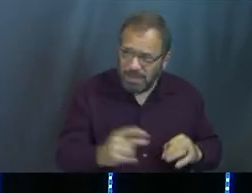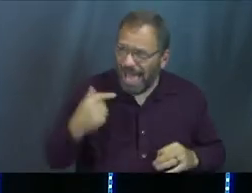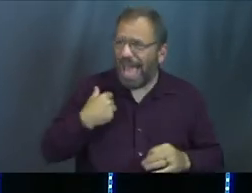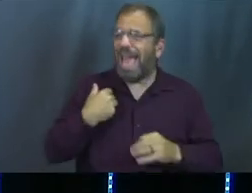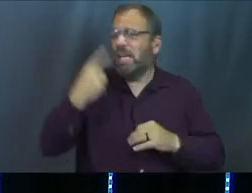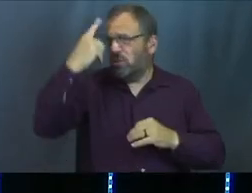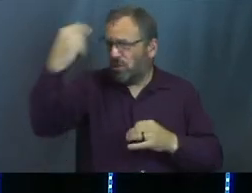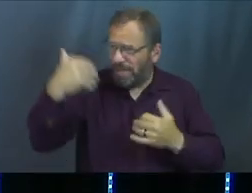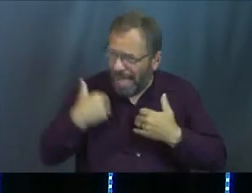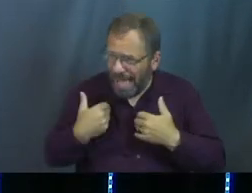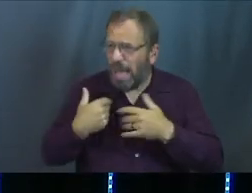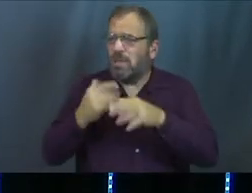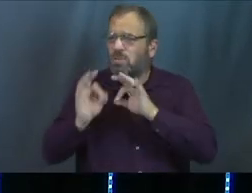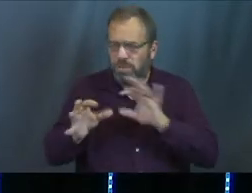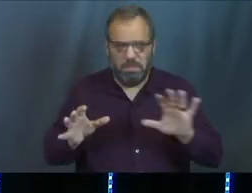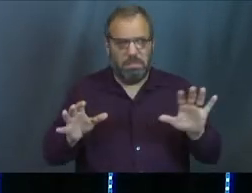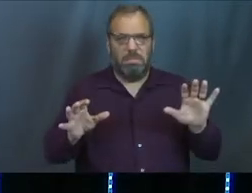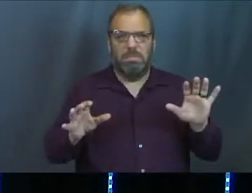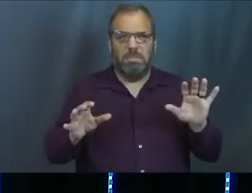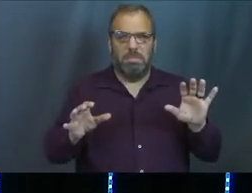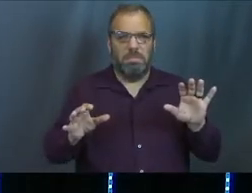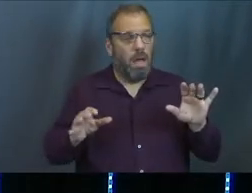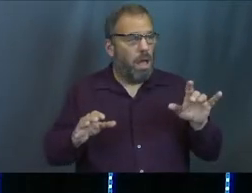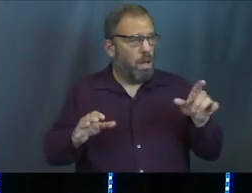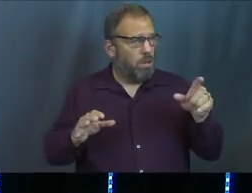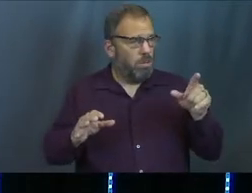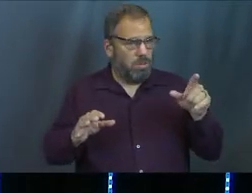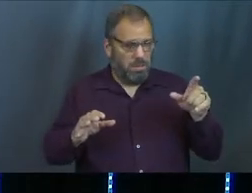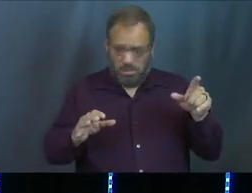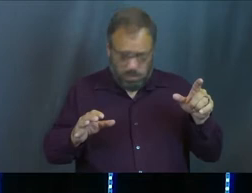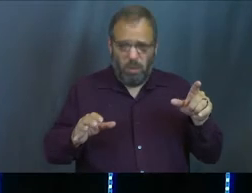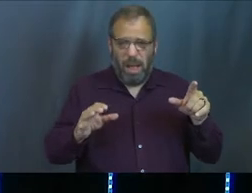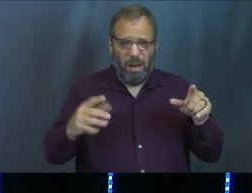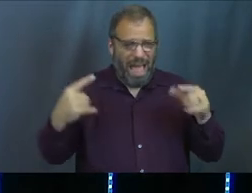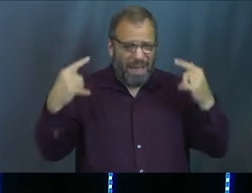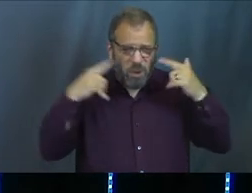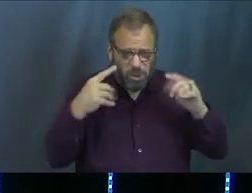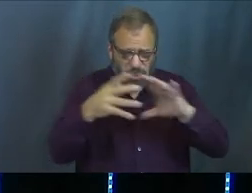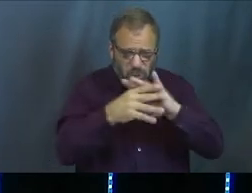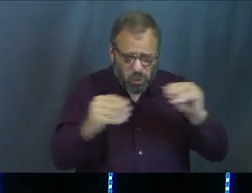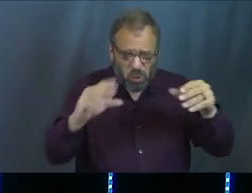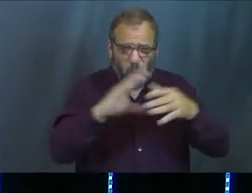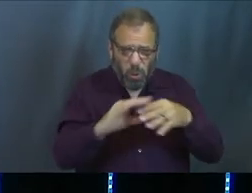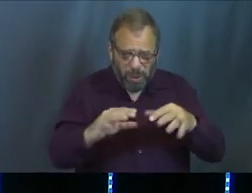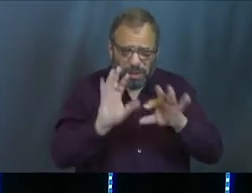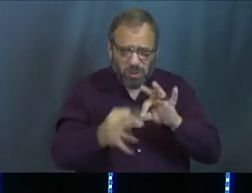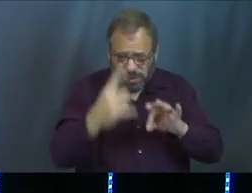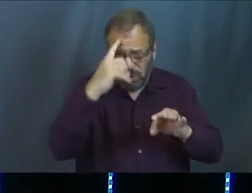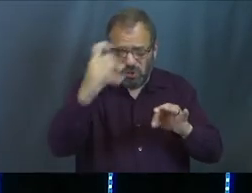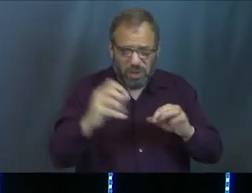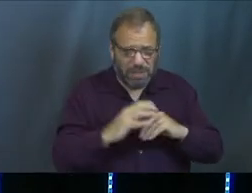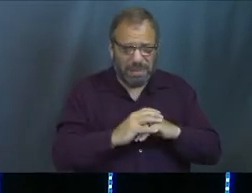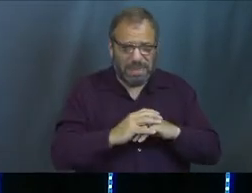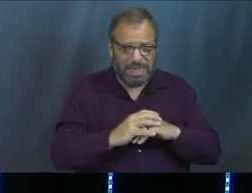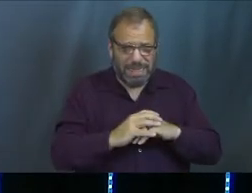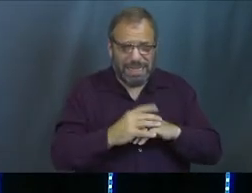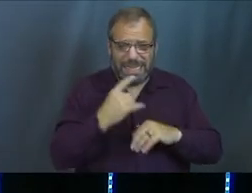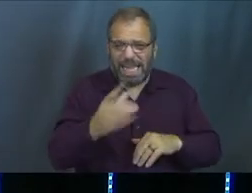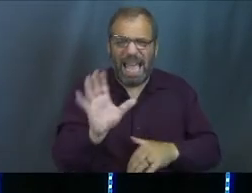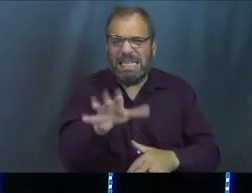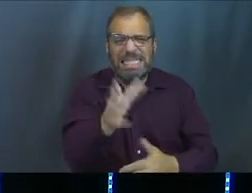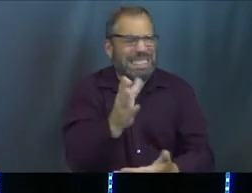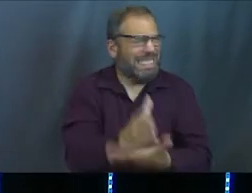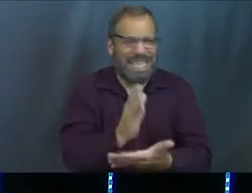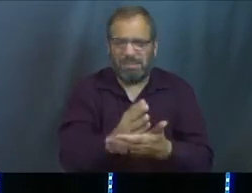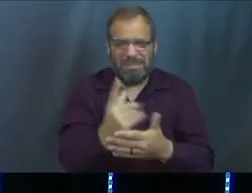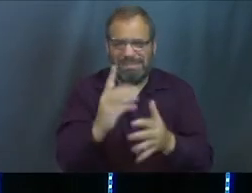If you're Joseph, I'm looking at Joseph like, dude, your track record of interpreting dreams has got you in a lot of trouble. Maybe you should stop. You